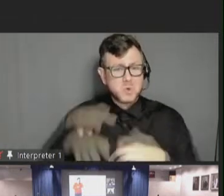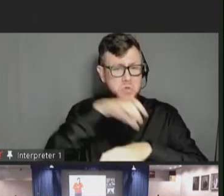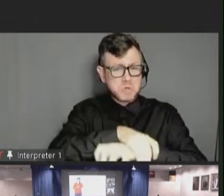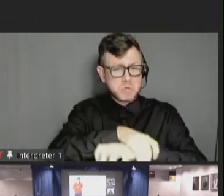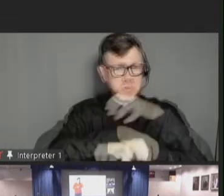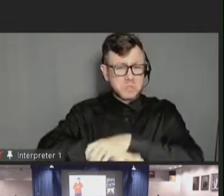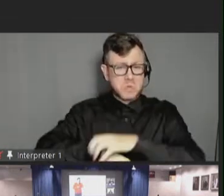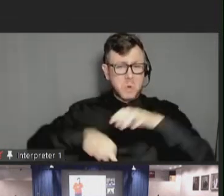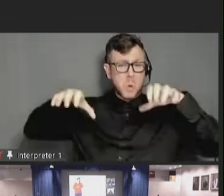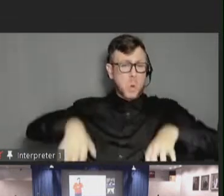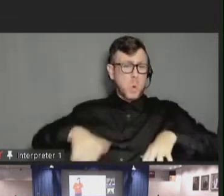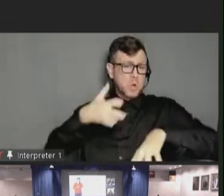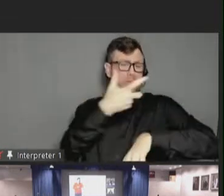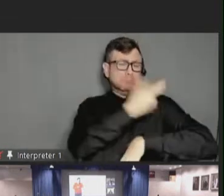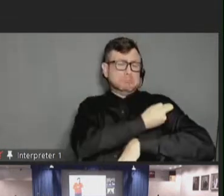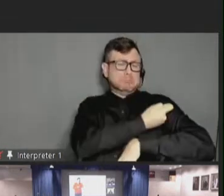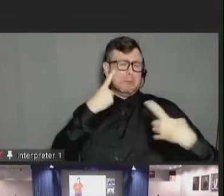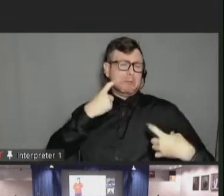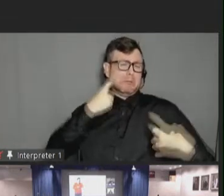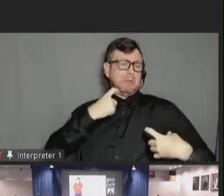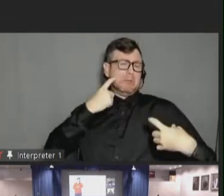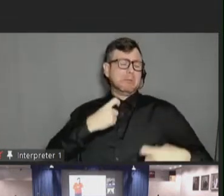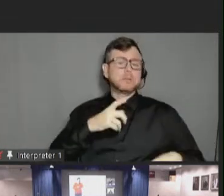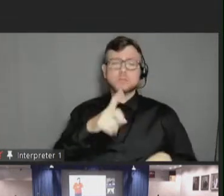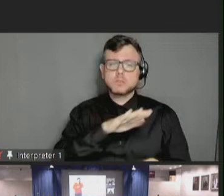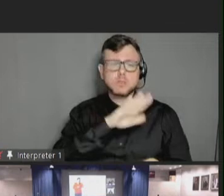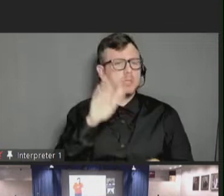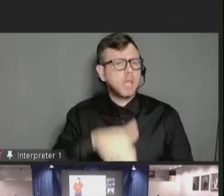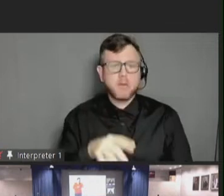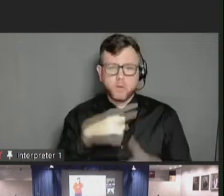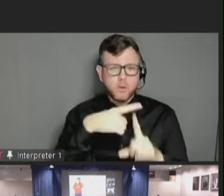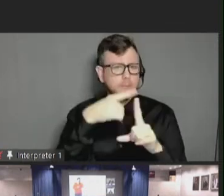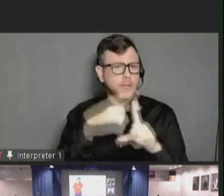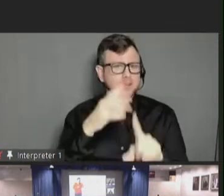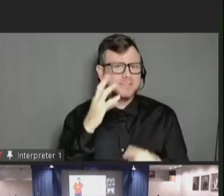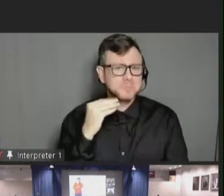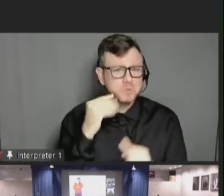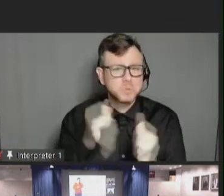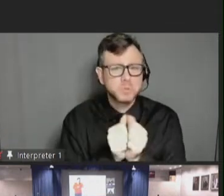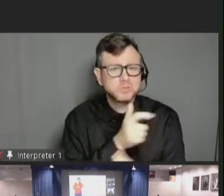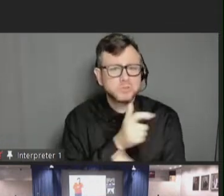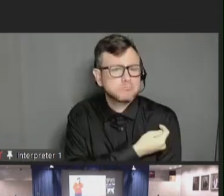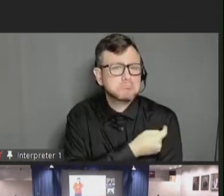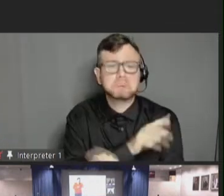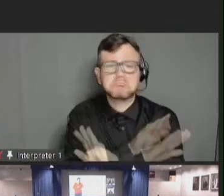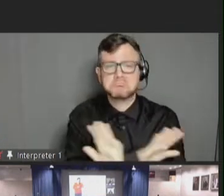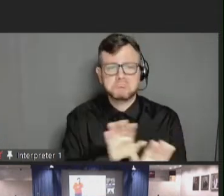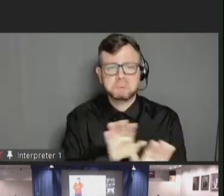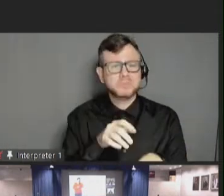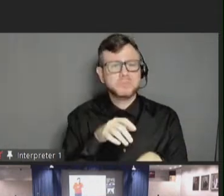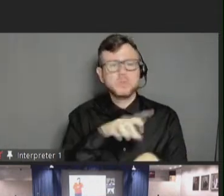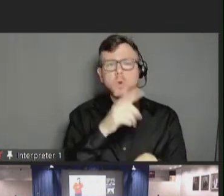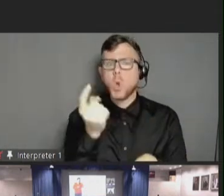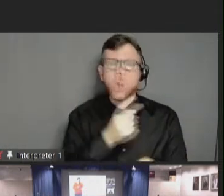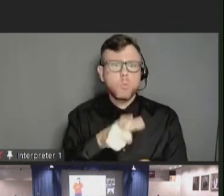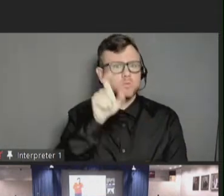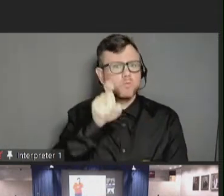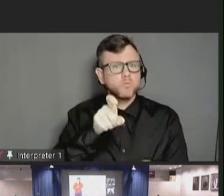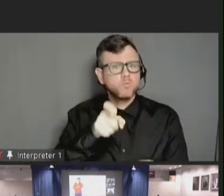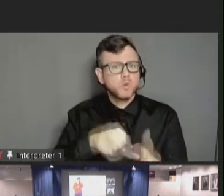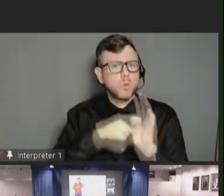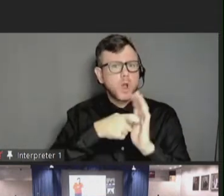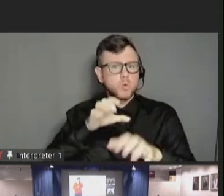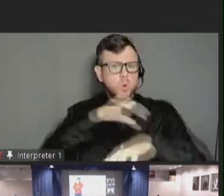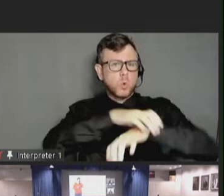resists. She has never had a positive experience with shots and has always needed to be restrained. We will do